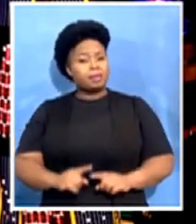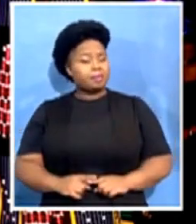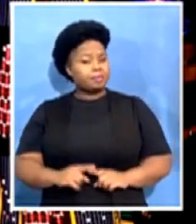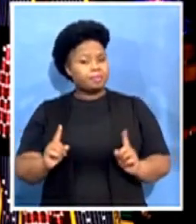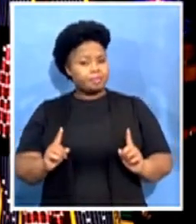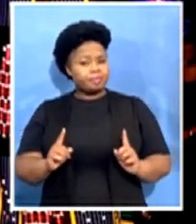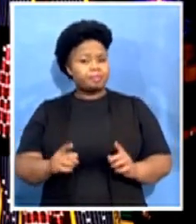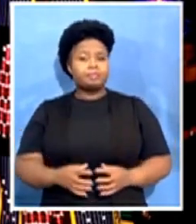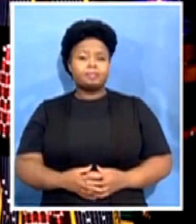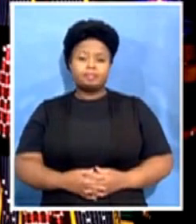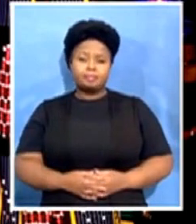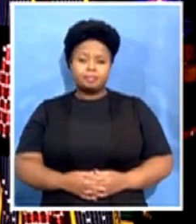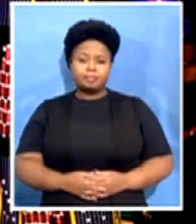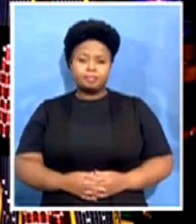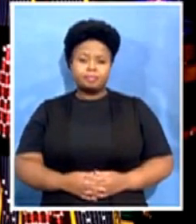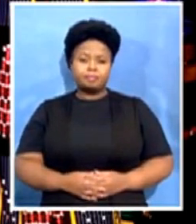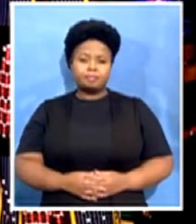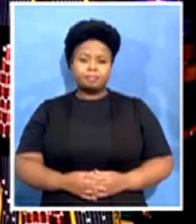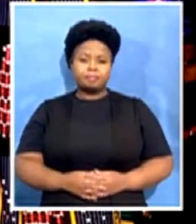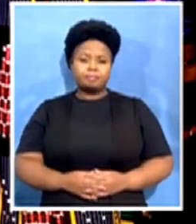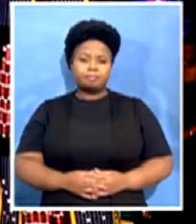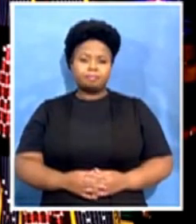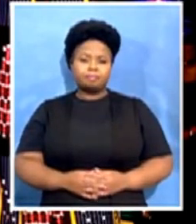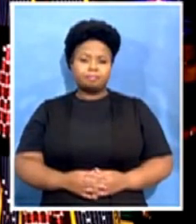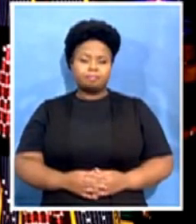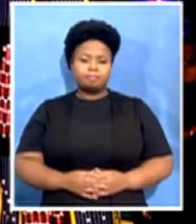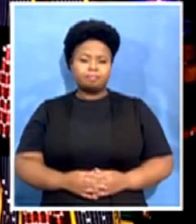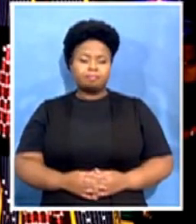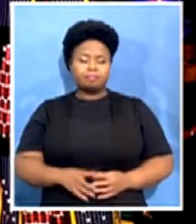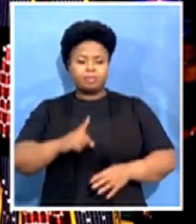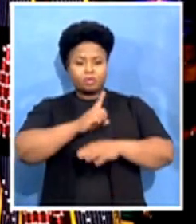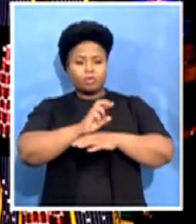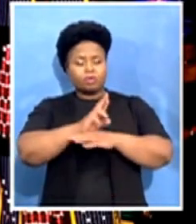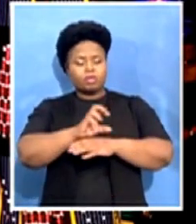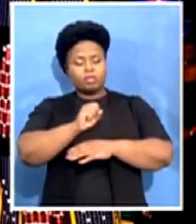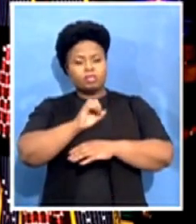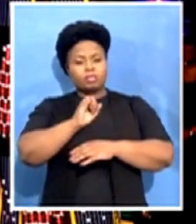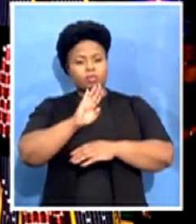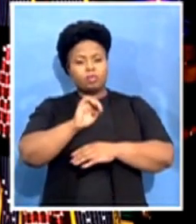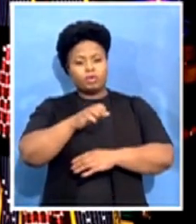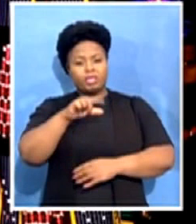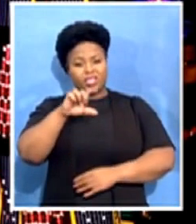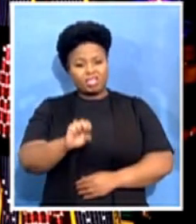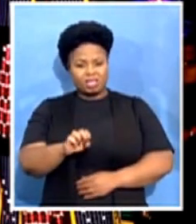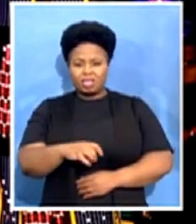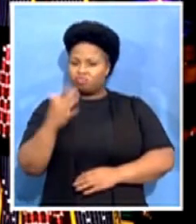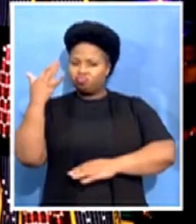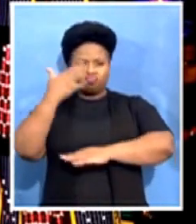In the case of Dr. Sibungile Kumalo, a tree has not fallen.